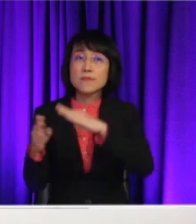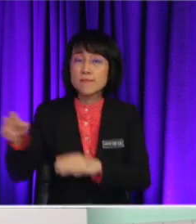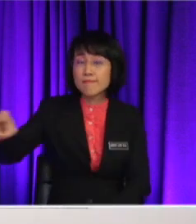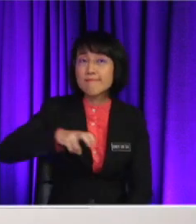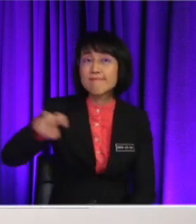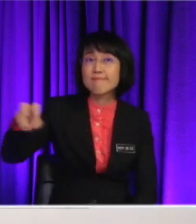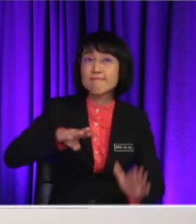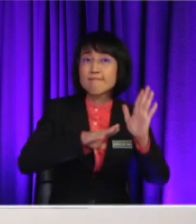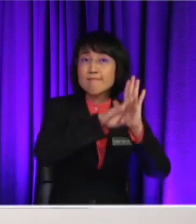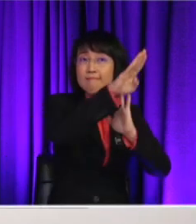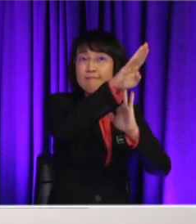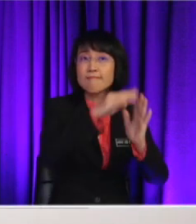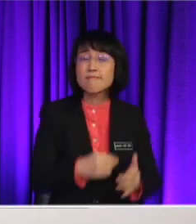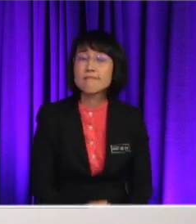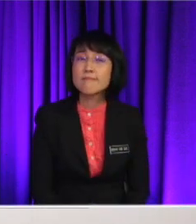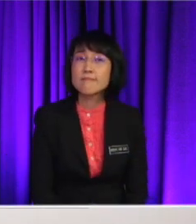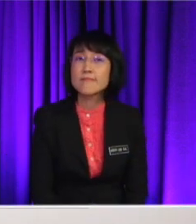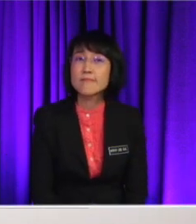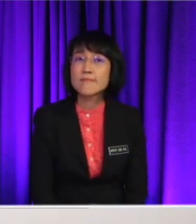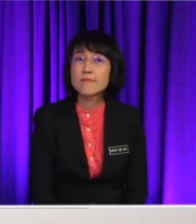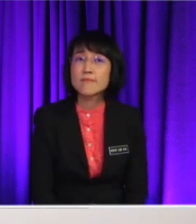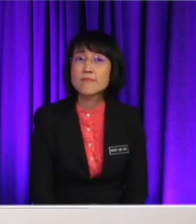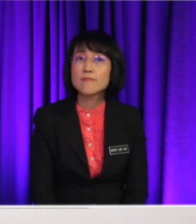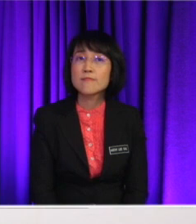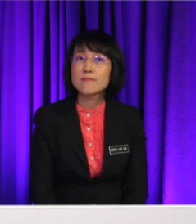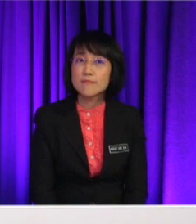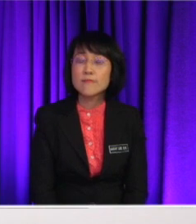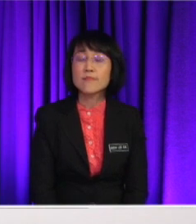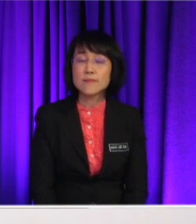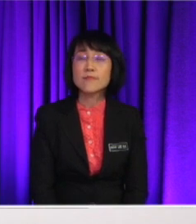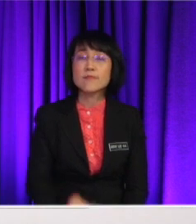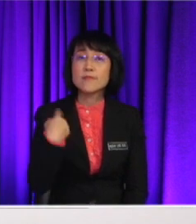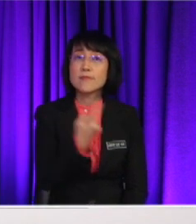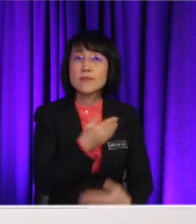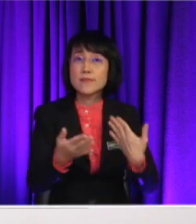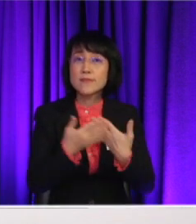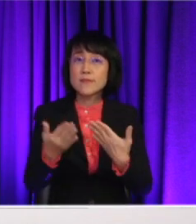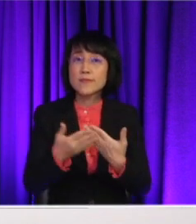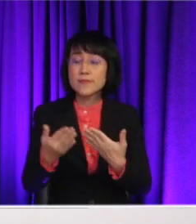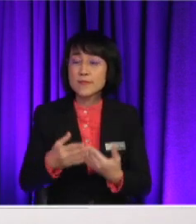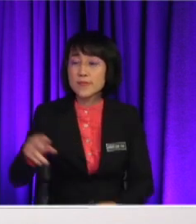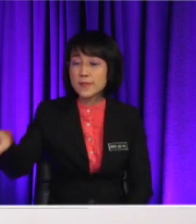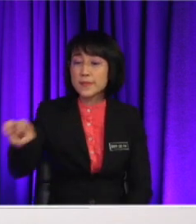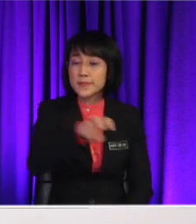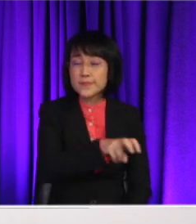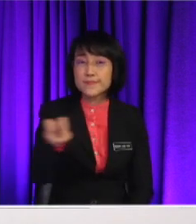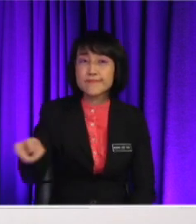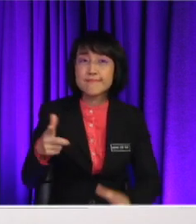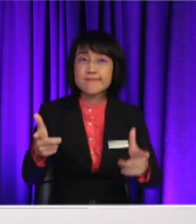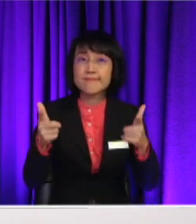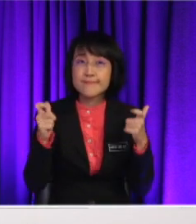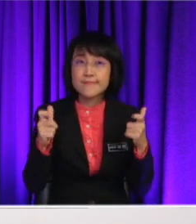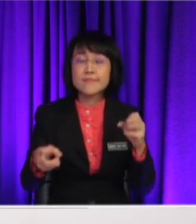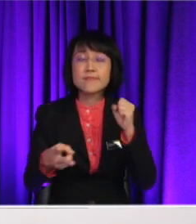regular funding and updates It allows us to get from place to place faster and easier Besides, we can save our